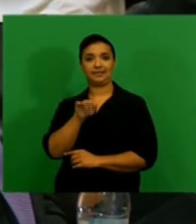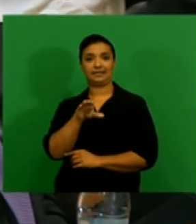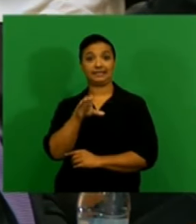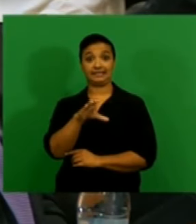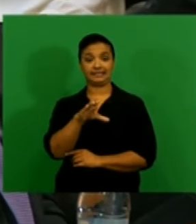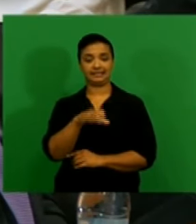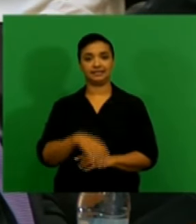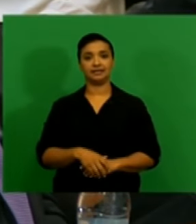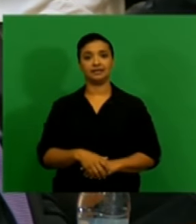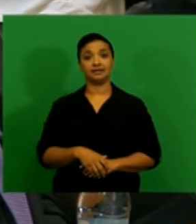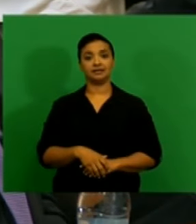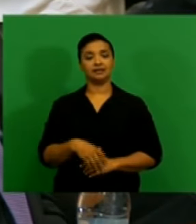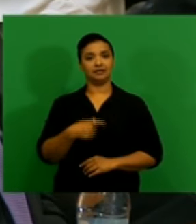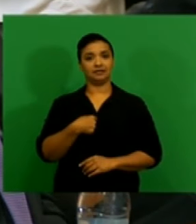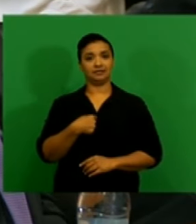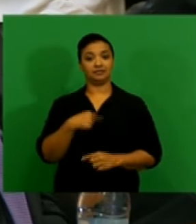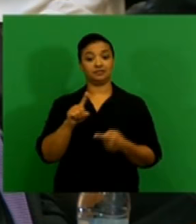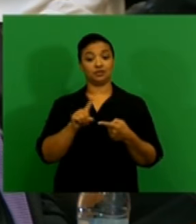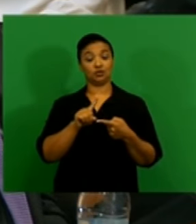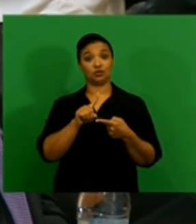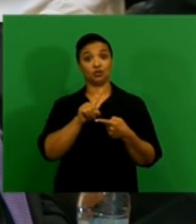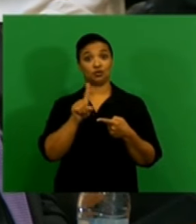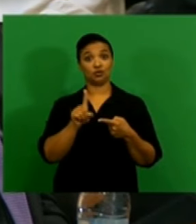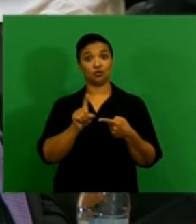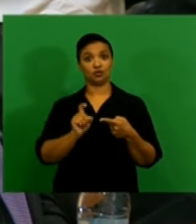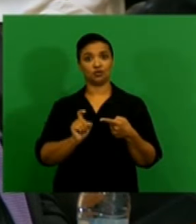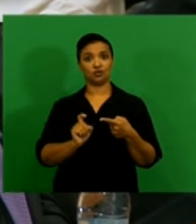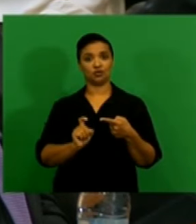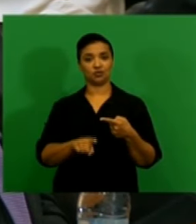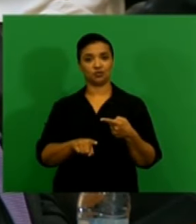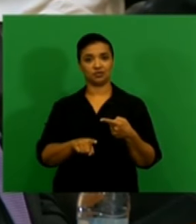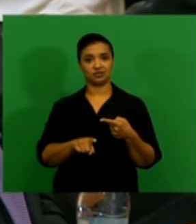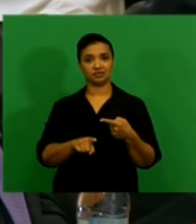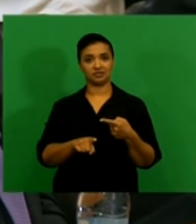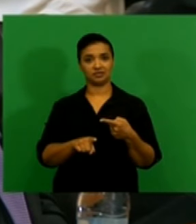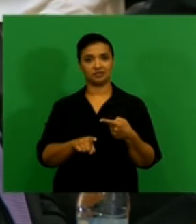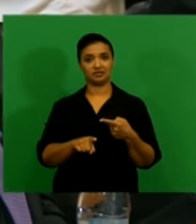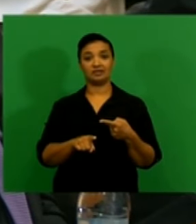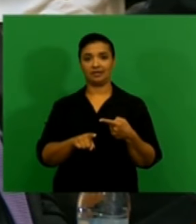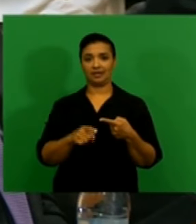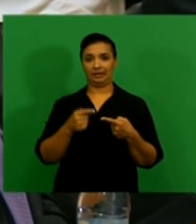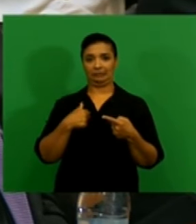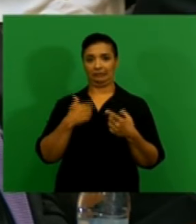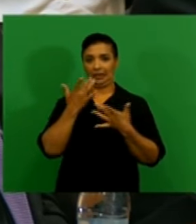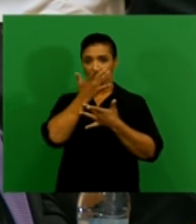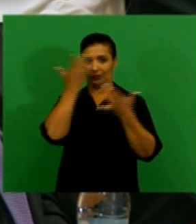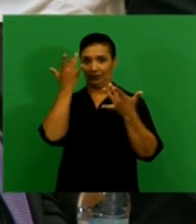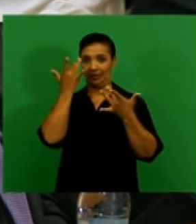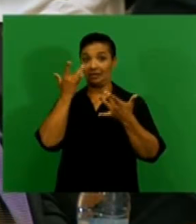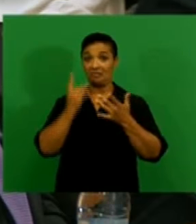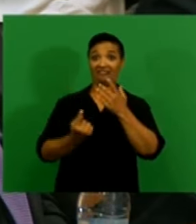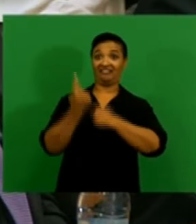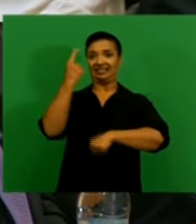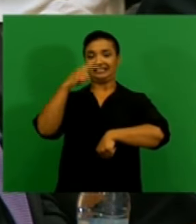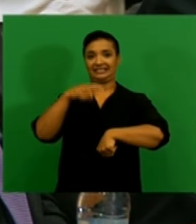Forgive me if my questions sound a bit uninformed. Like you've said, I'm new. My first question,